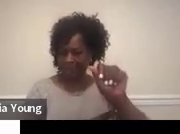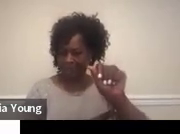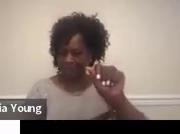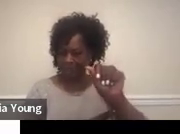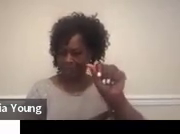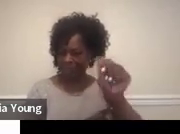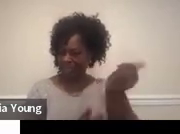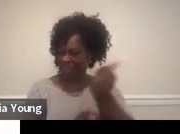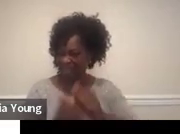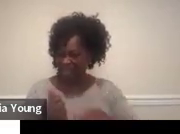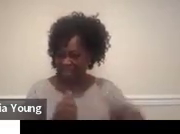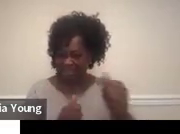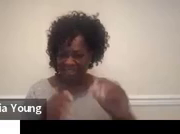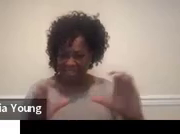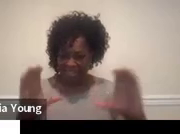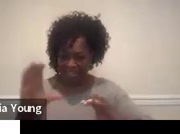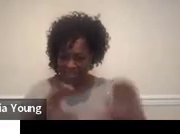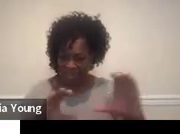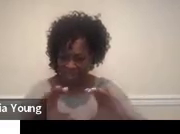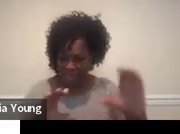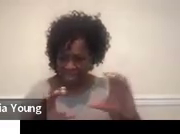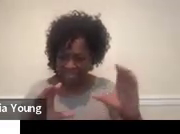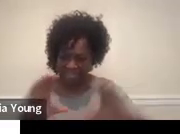Anything in the chat box?